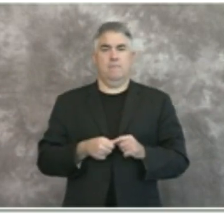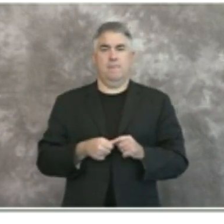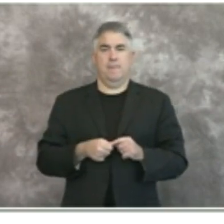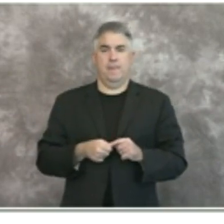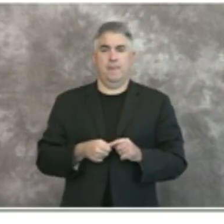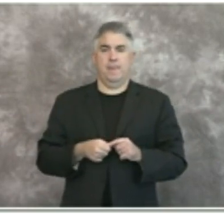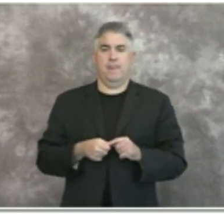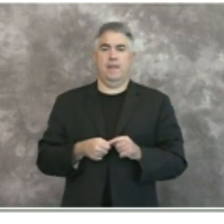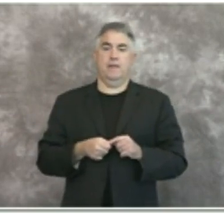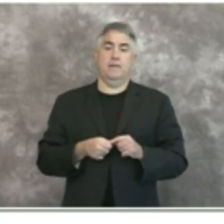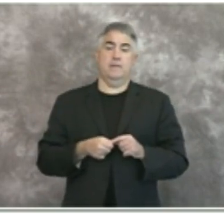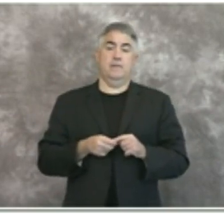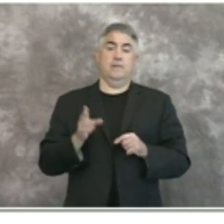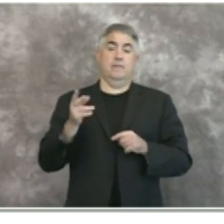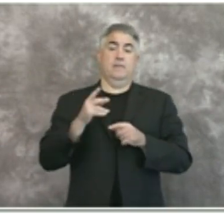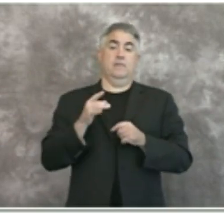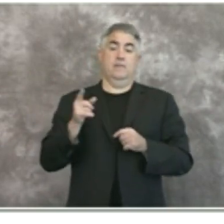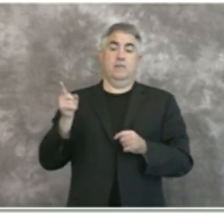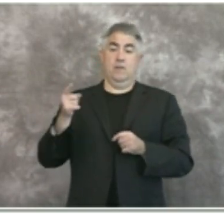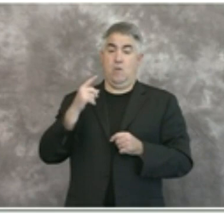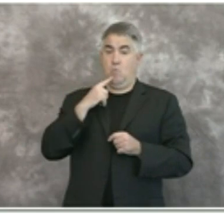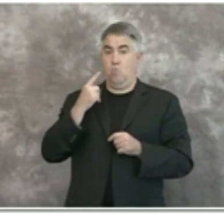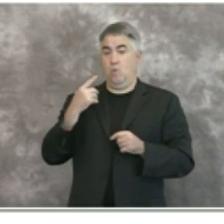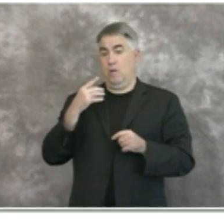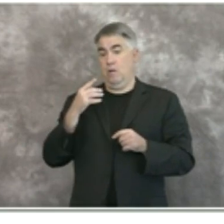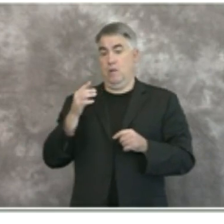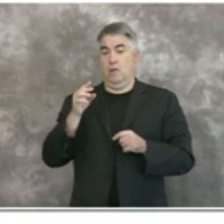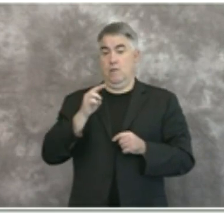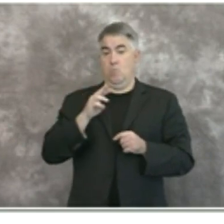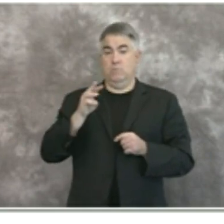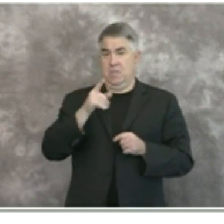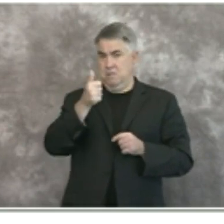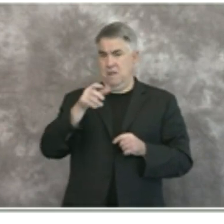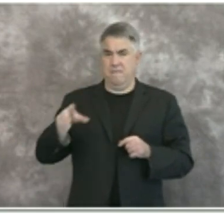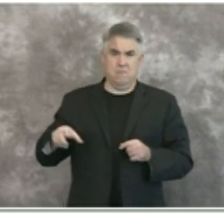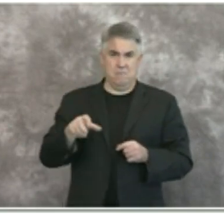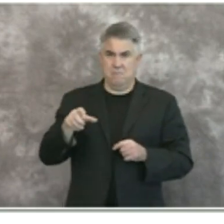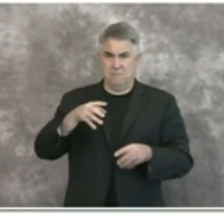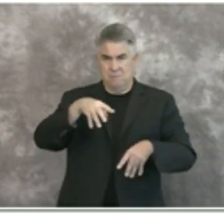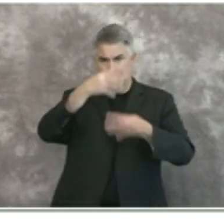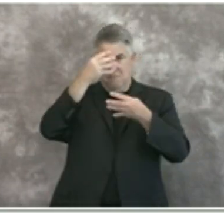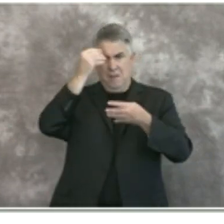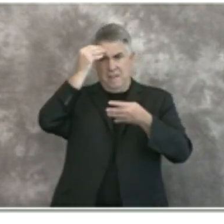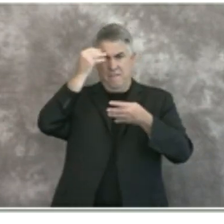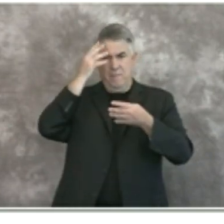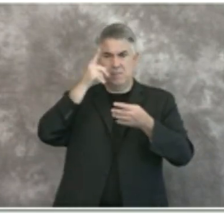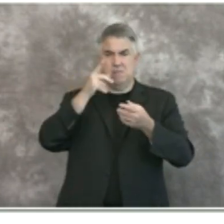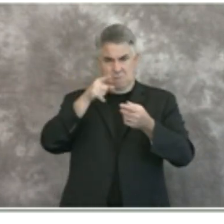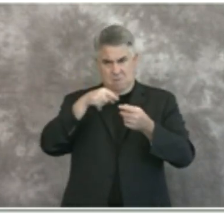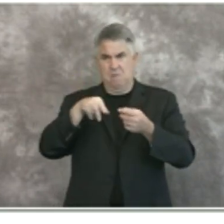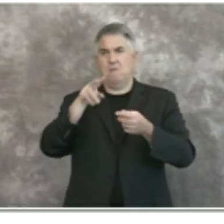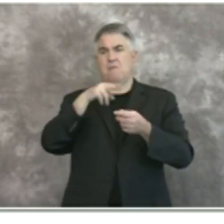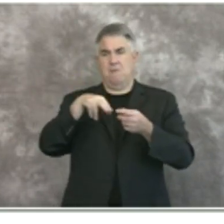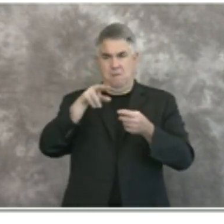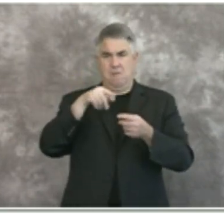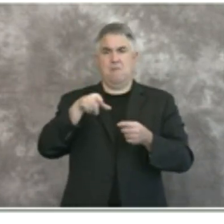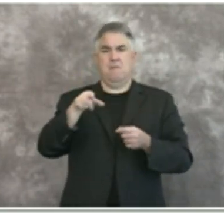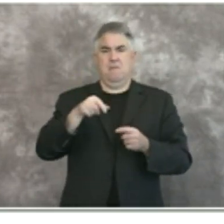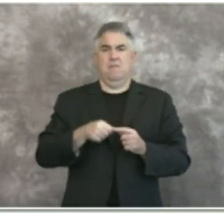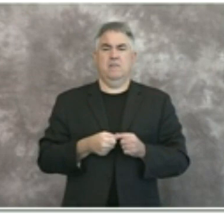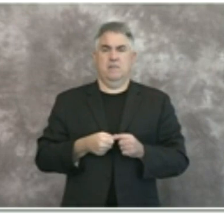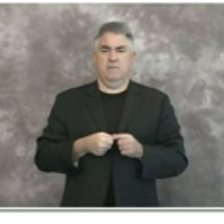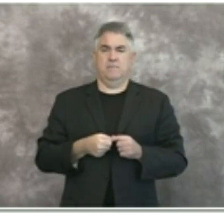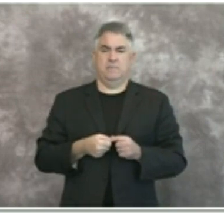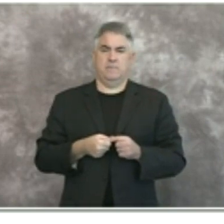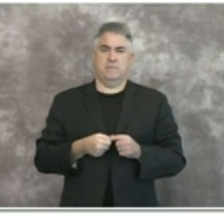uh users that go to the website can click on any one of the criteria and get a pop-up of the slide